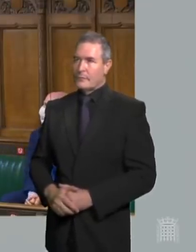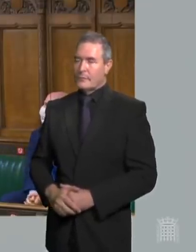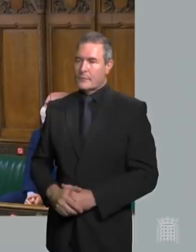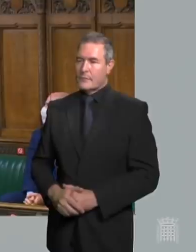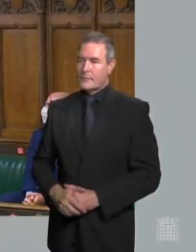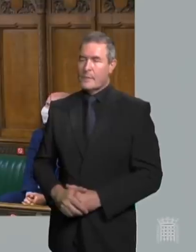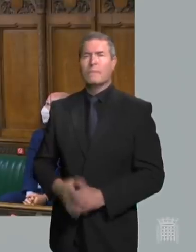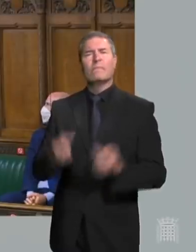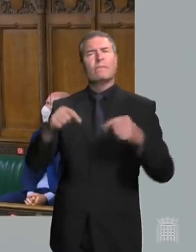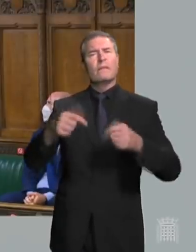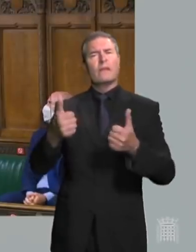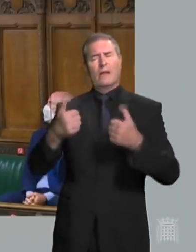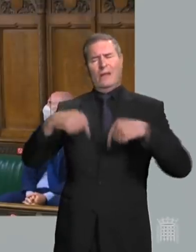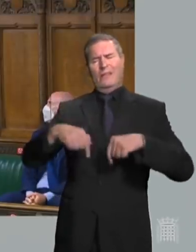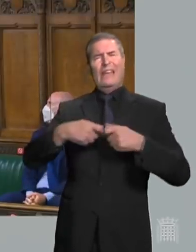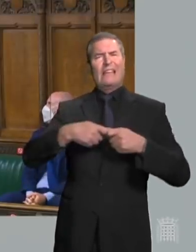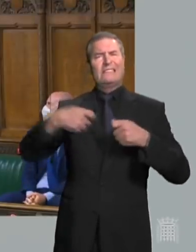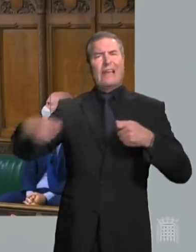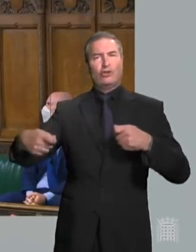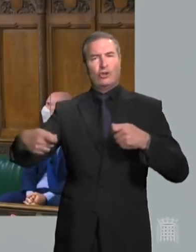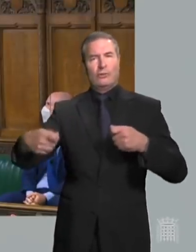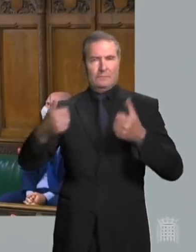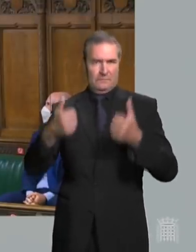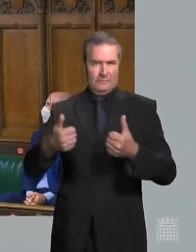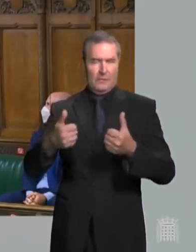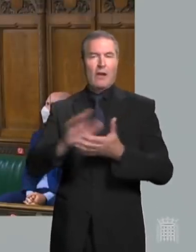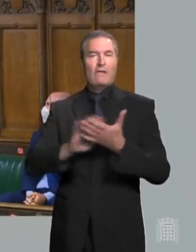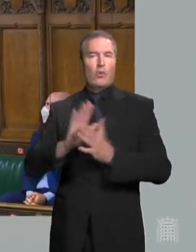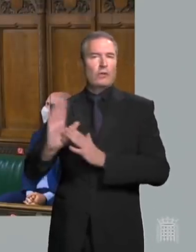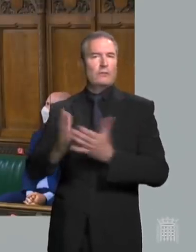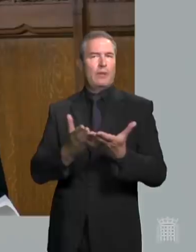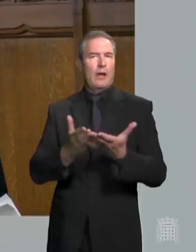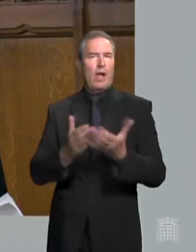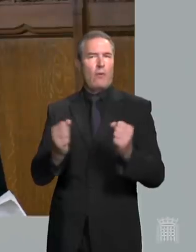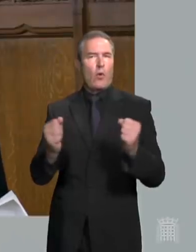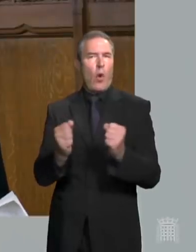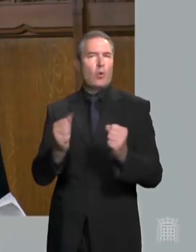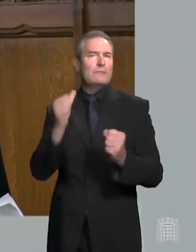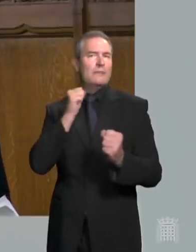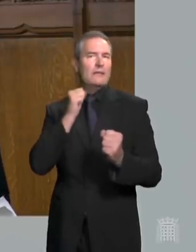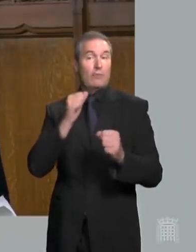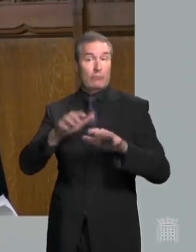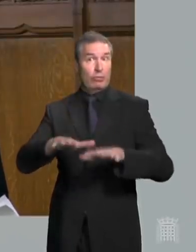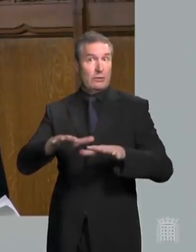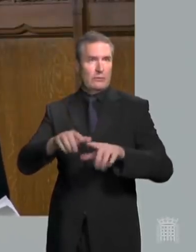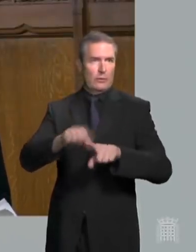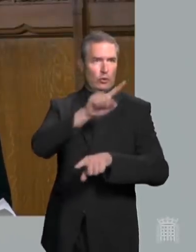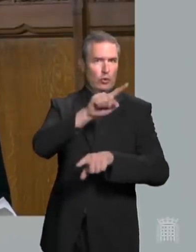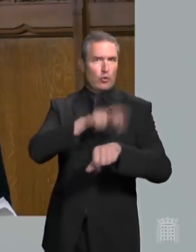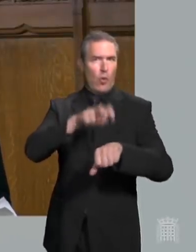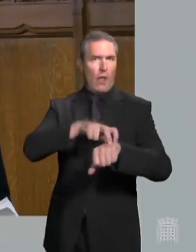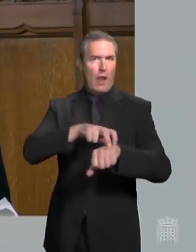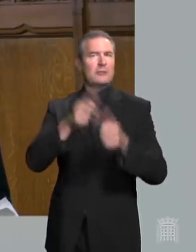whilst the extension of the grace period for the supply of chilled meat from Great Britain to Northern Ireland is welcome